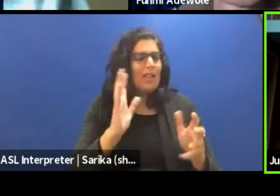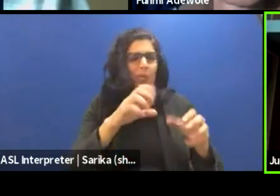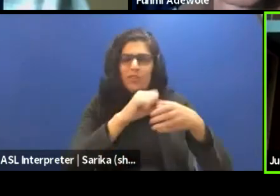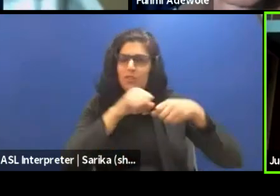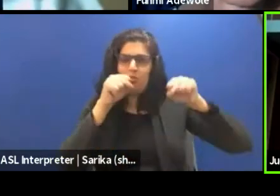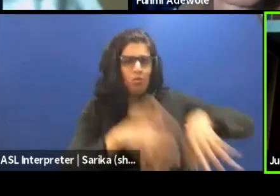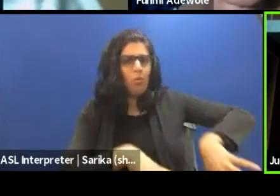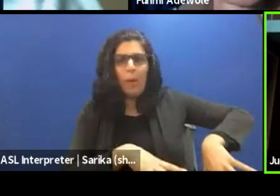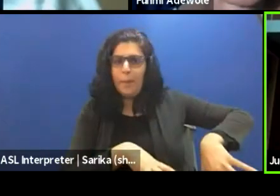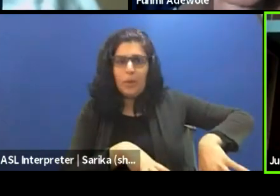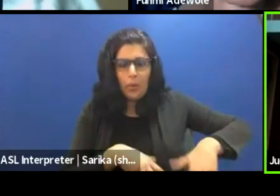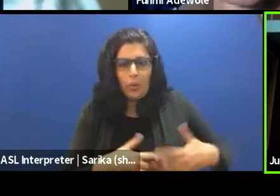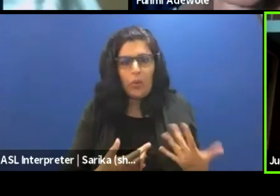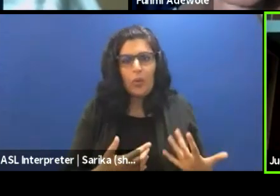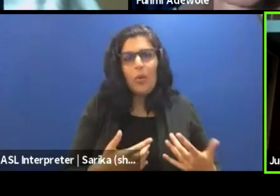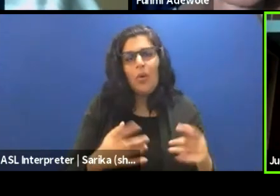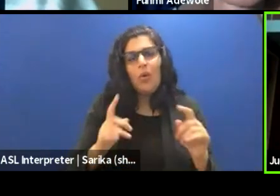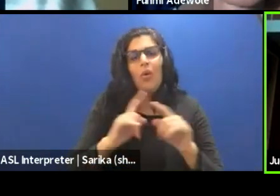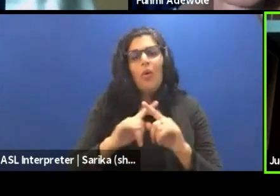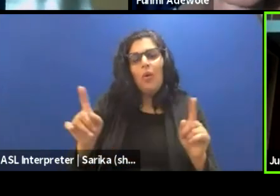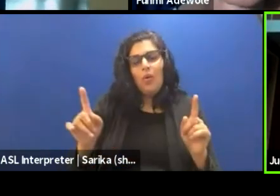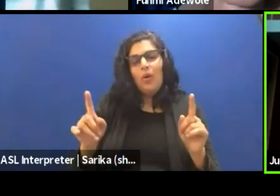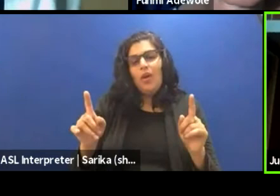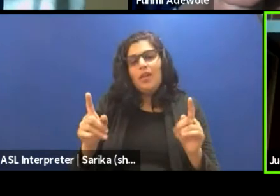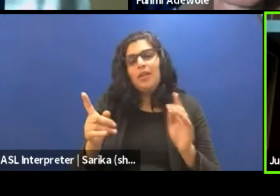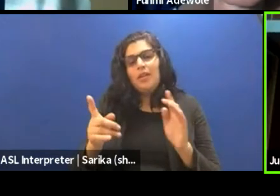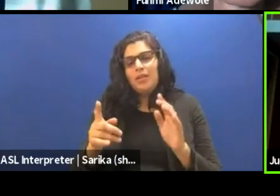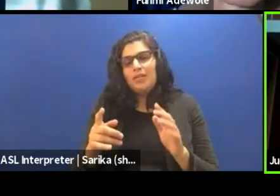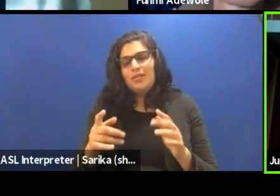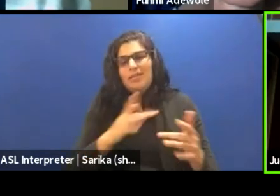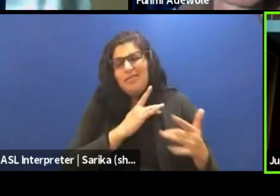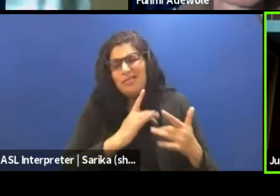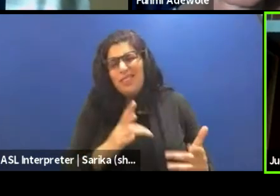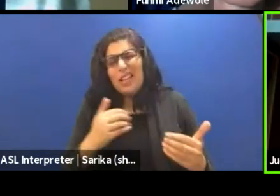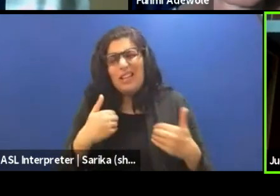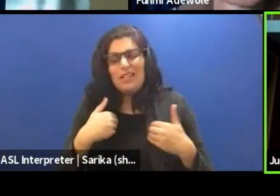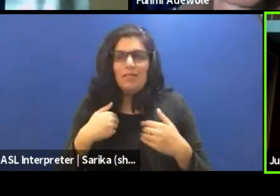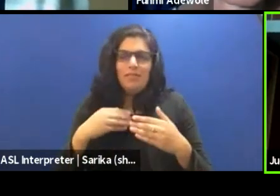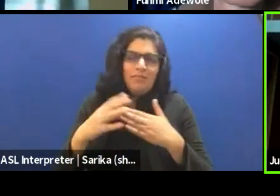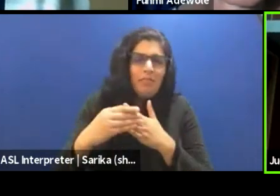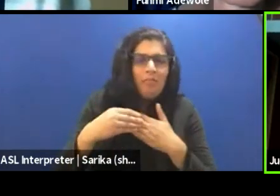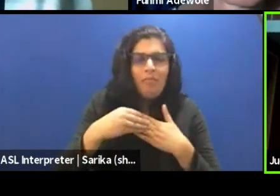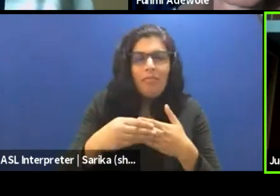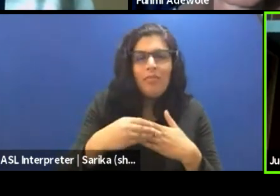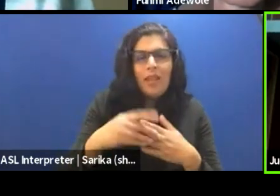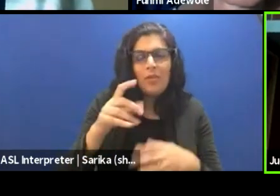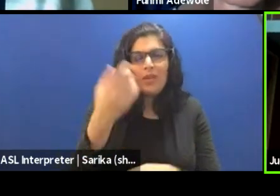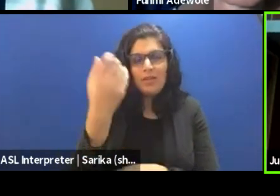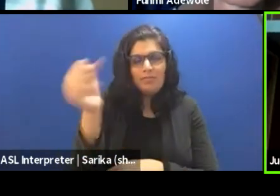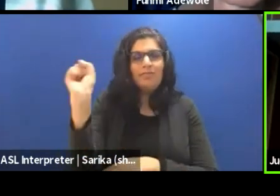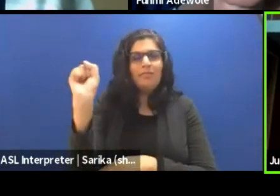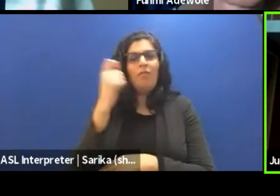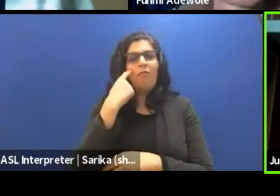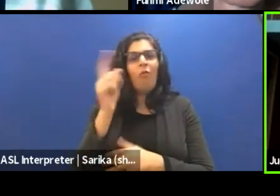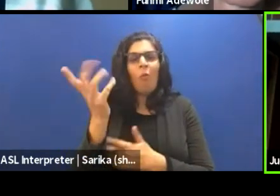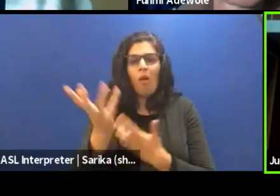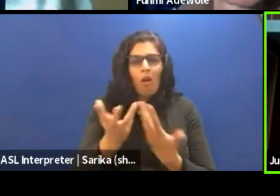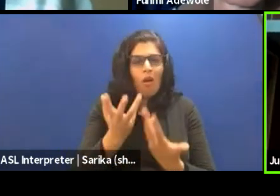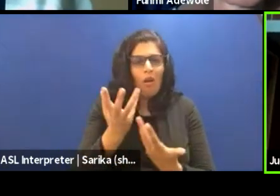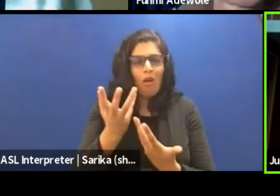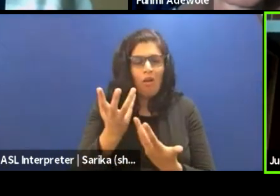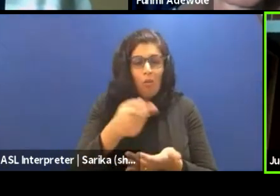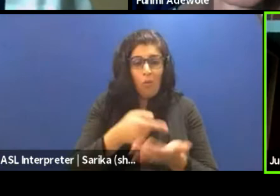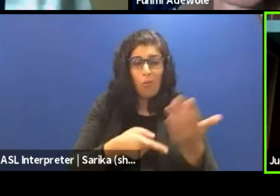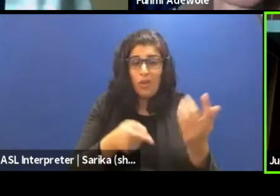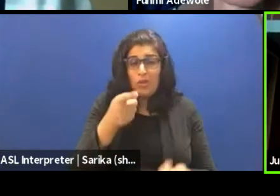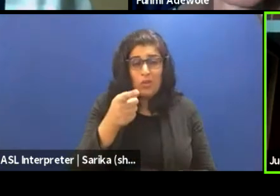the case where you have certain liberties, I think you have to stand for the things that